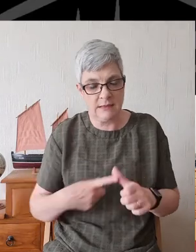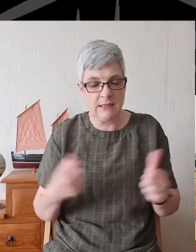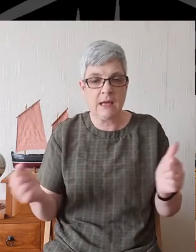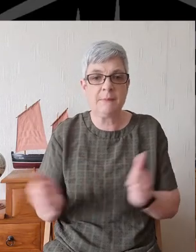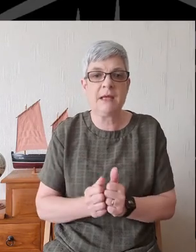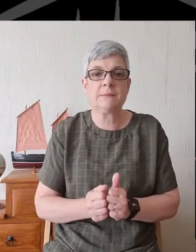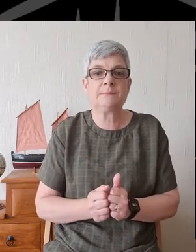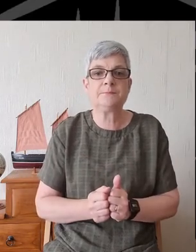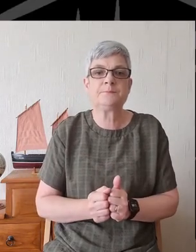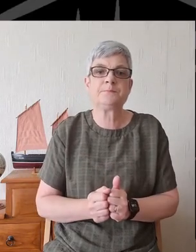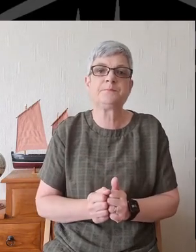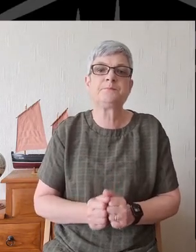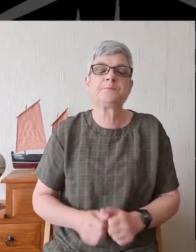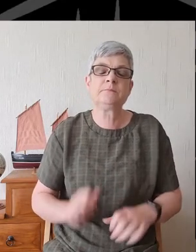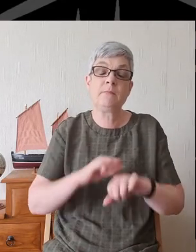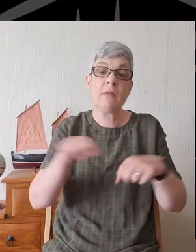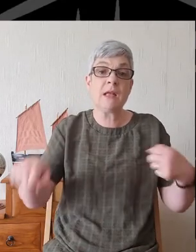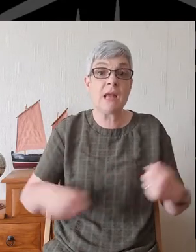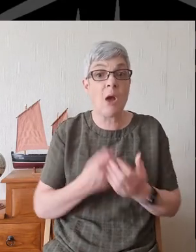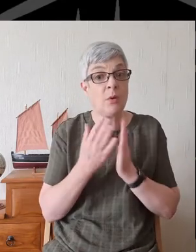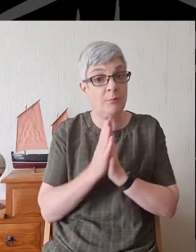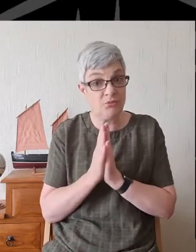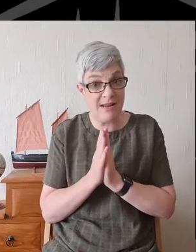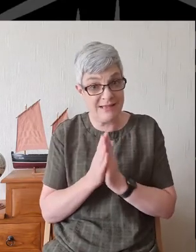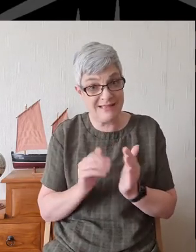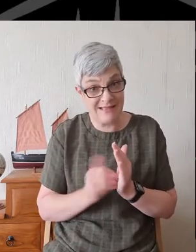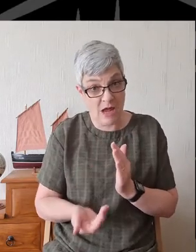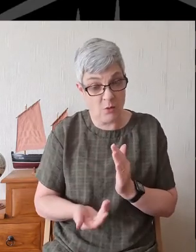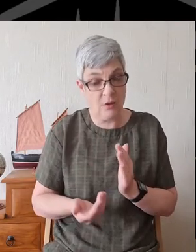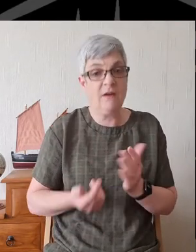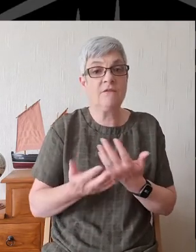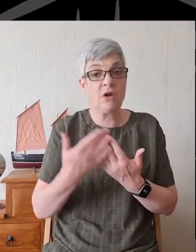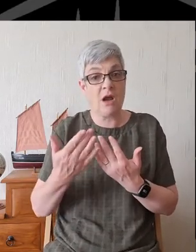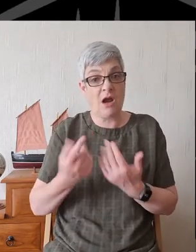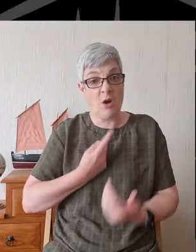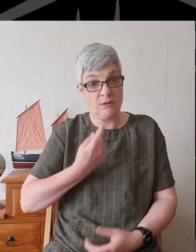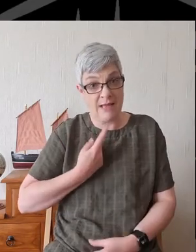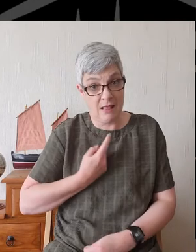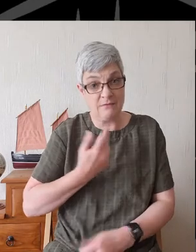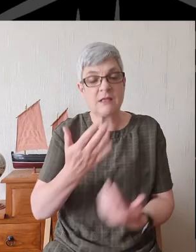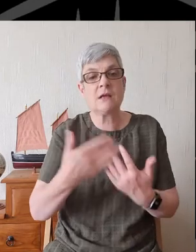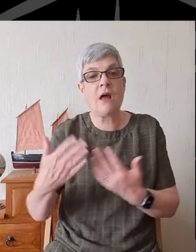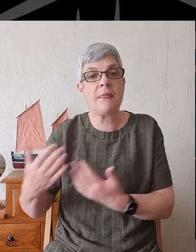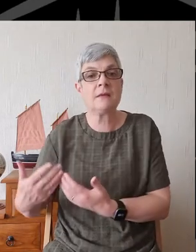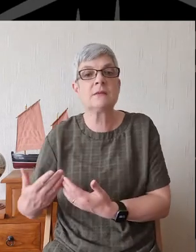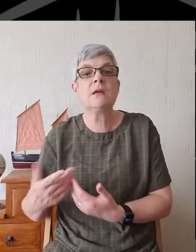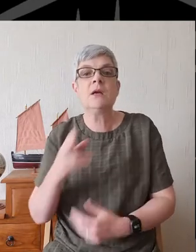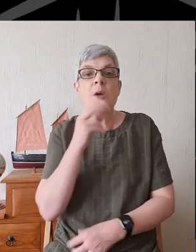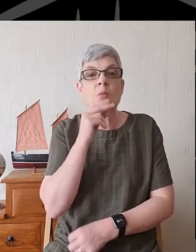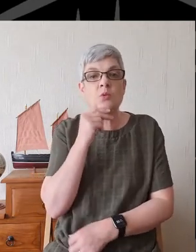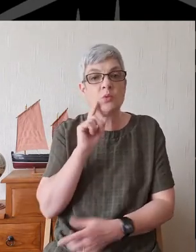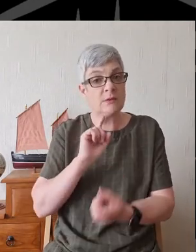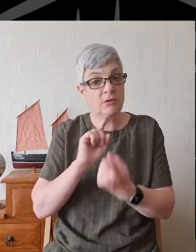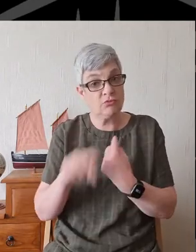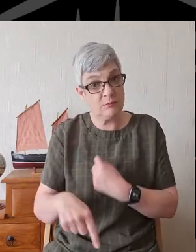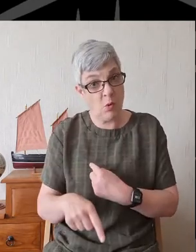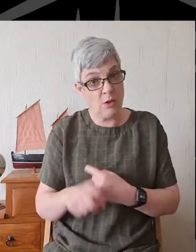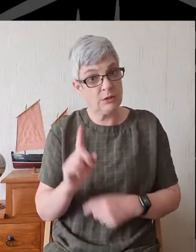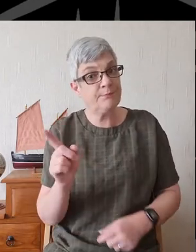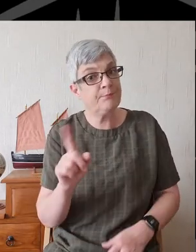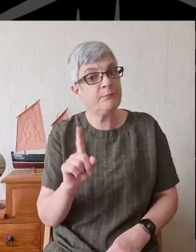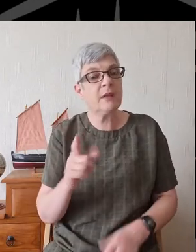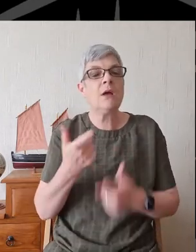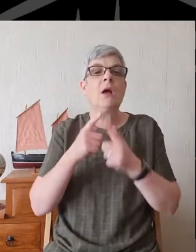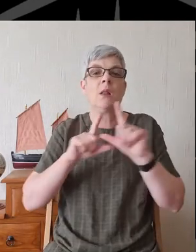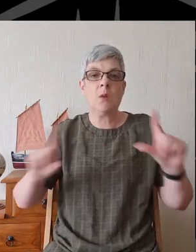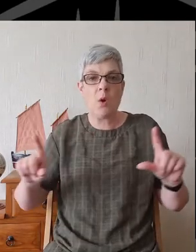In our prayers now For ourselves And for others We'll use the response Lord,